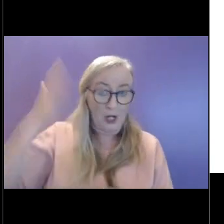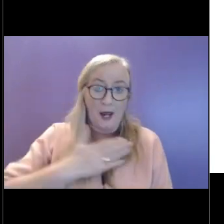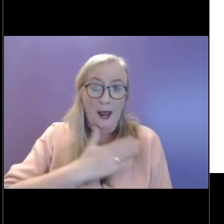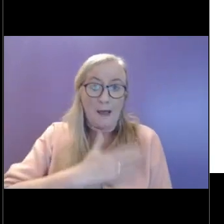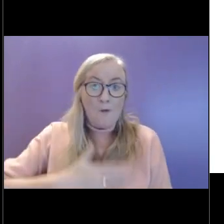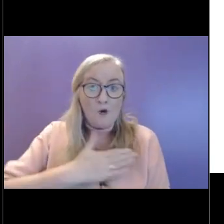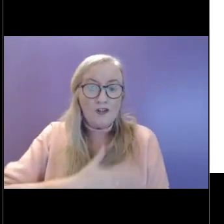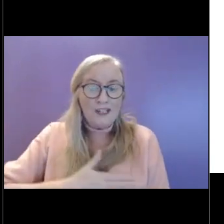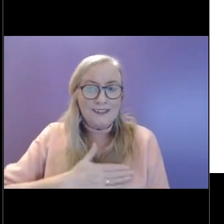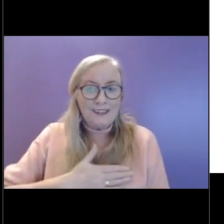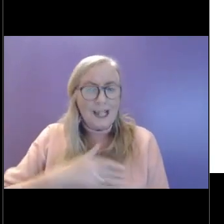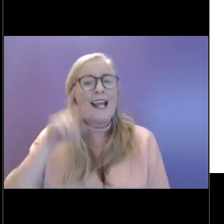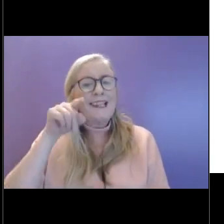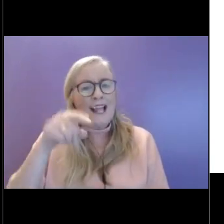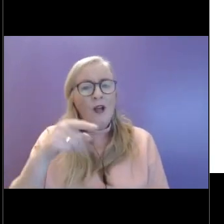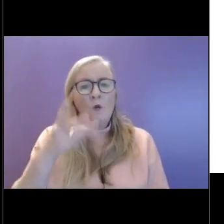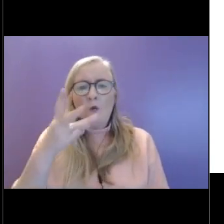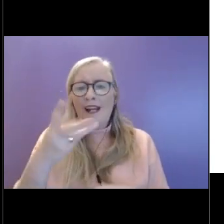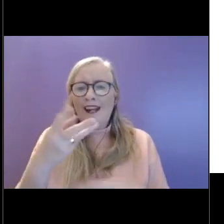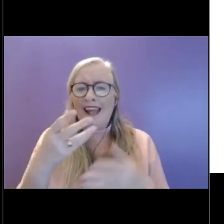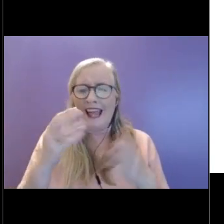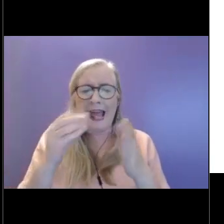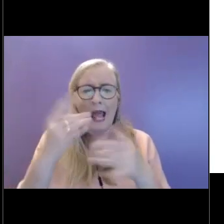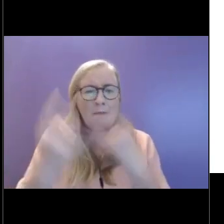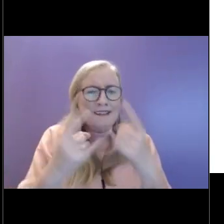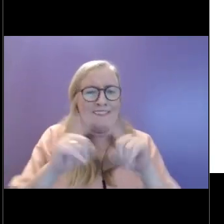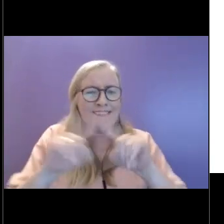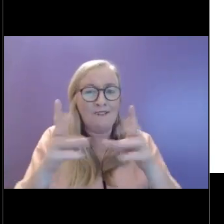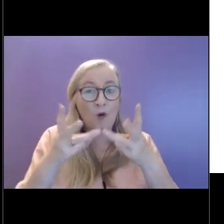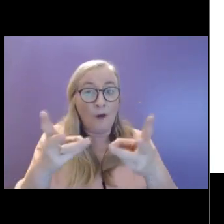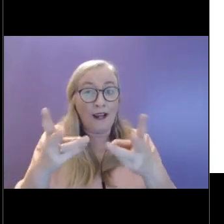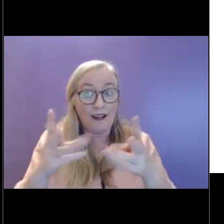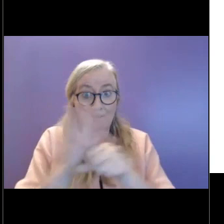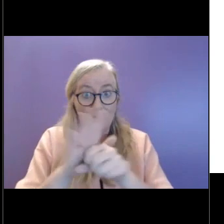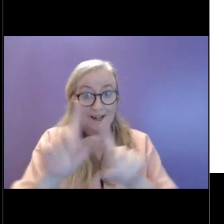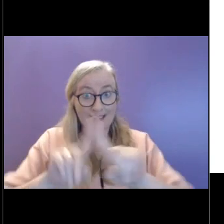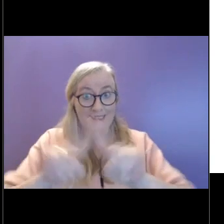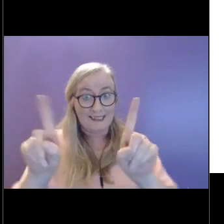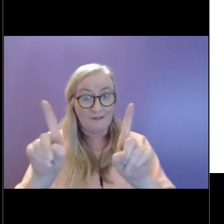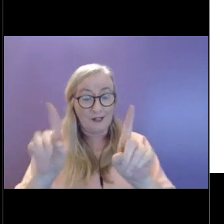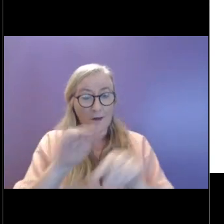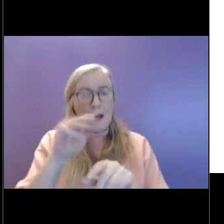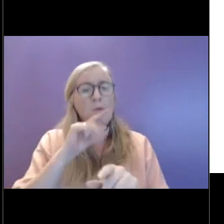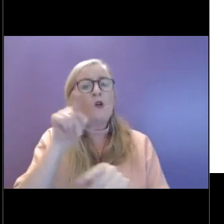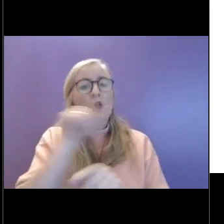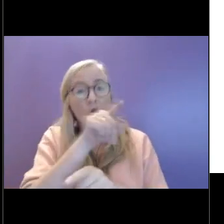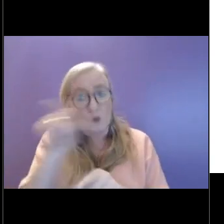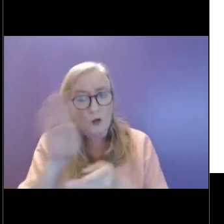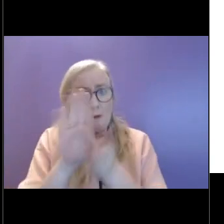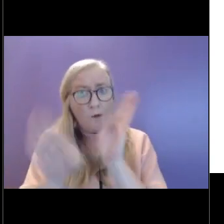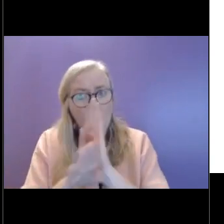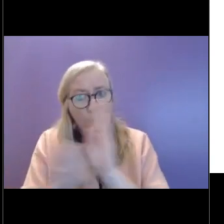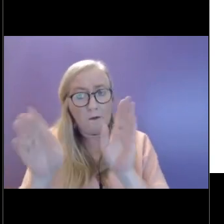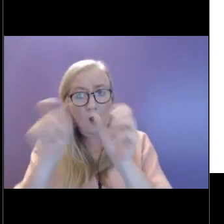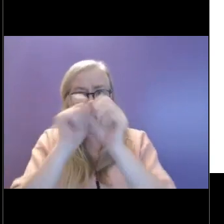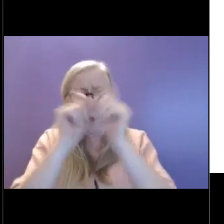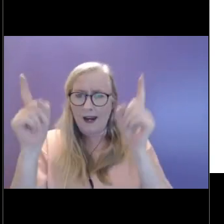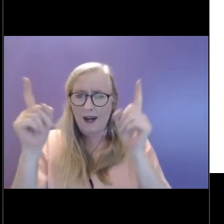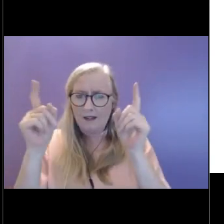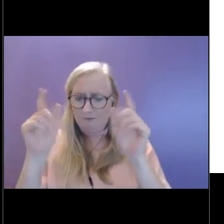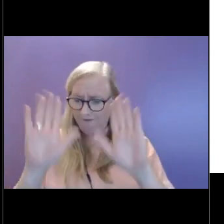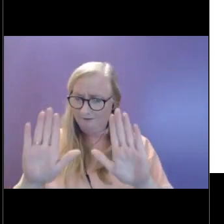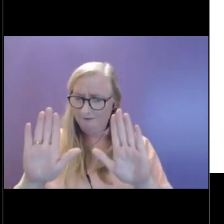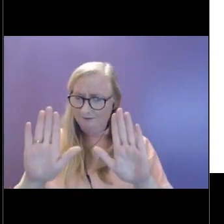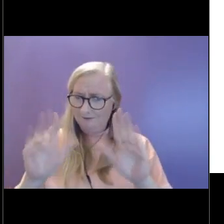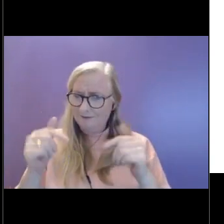triggers for different people. So trying to bring those into your awareness and observing, is it, you know,